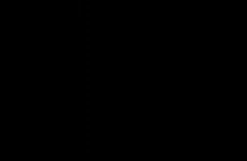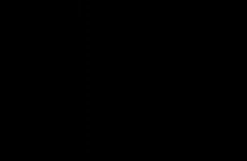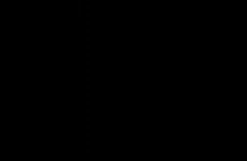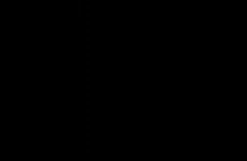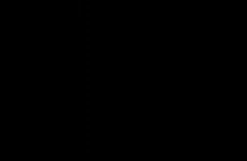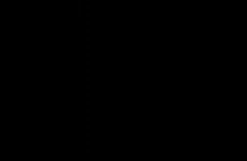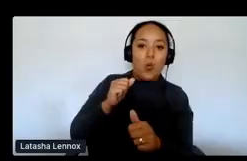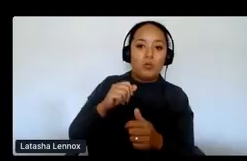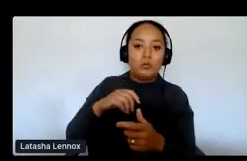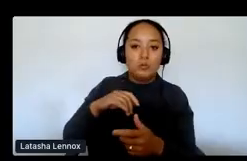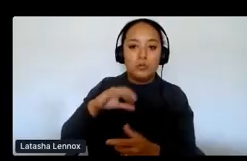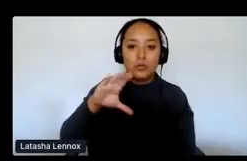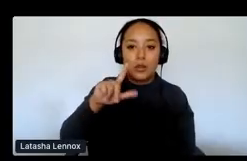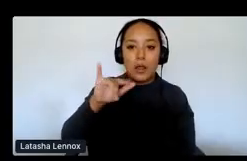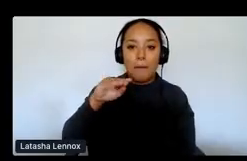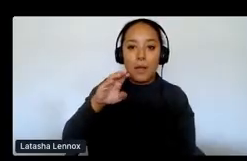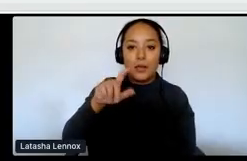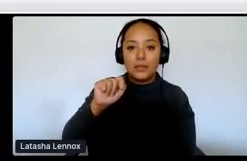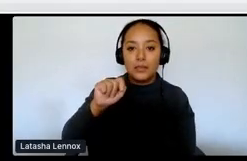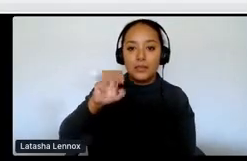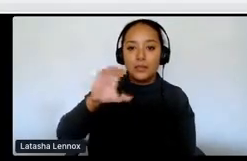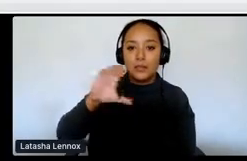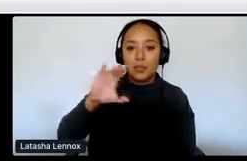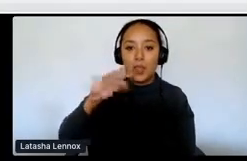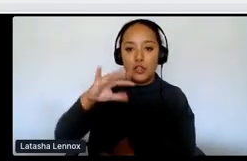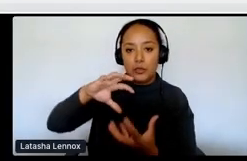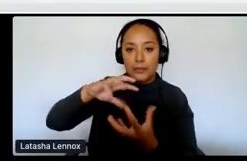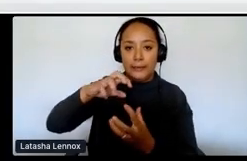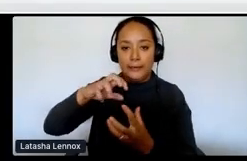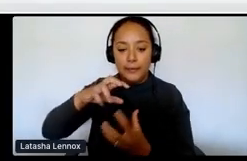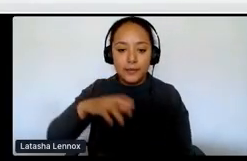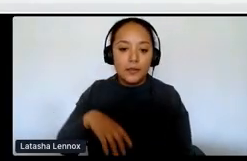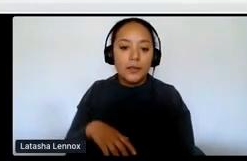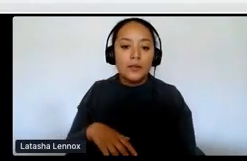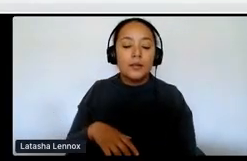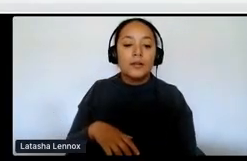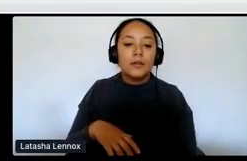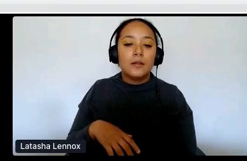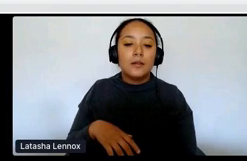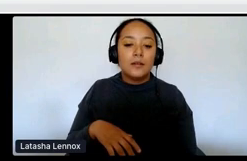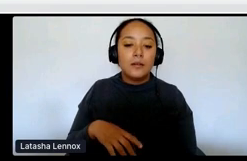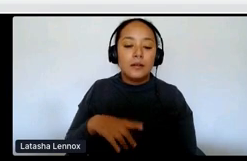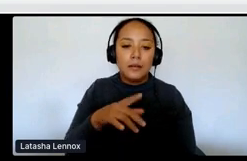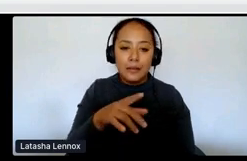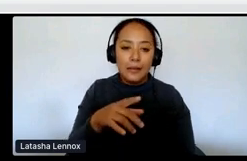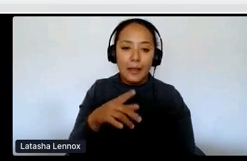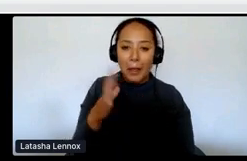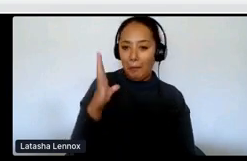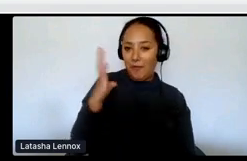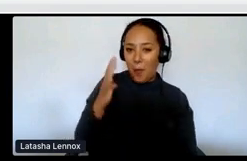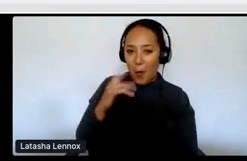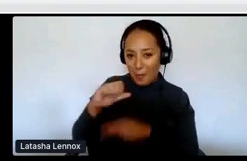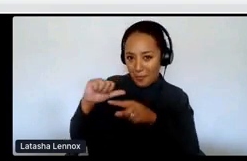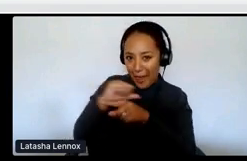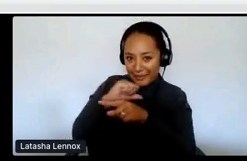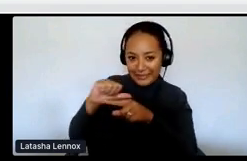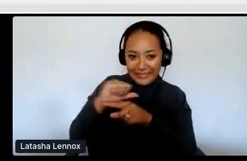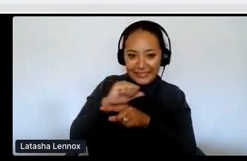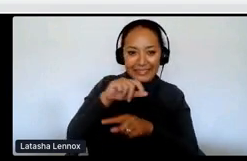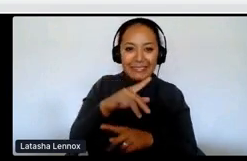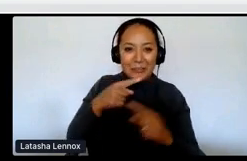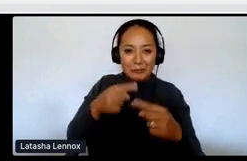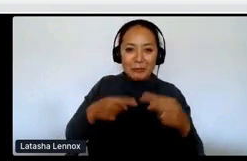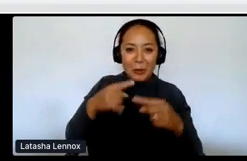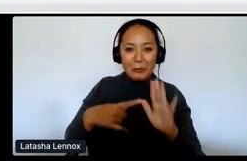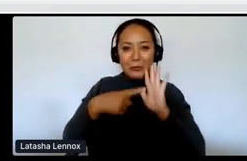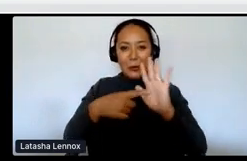allow this PowerPoint in hopes that it does show we were having issues showing the full screen. But the question that I am